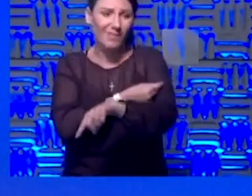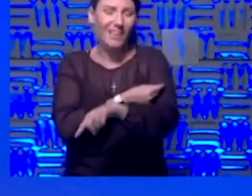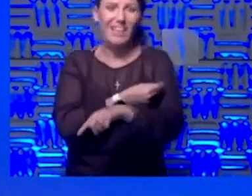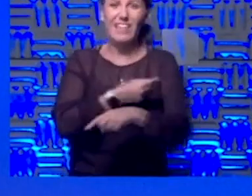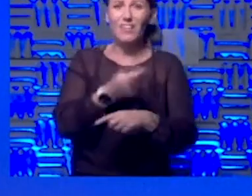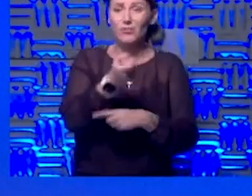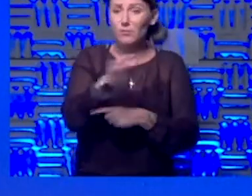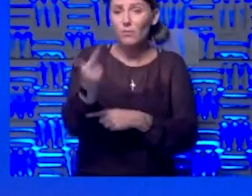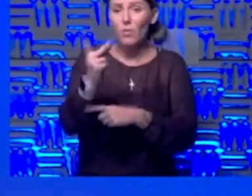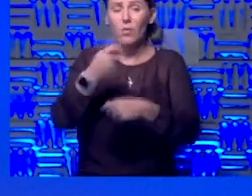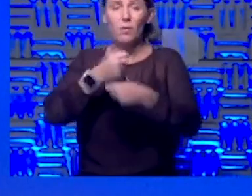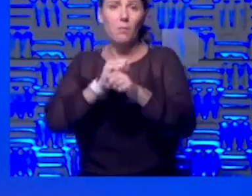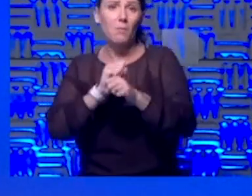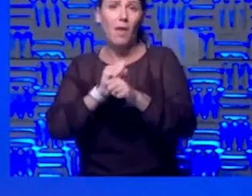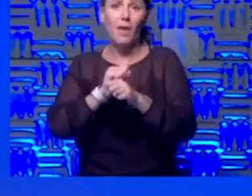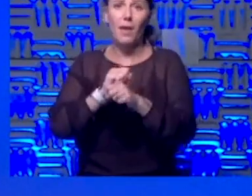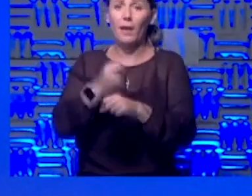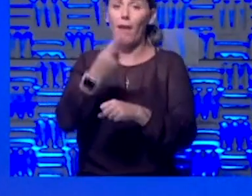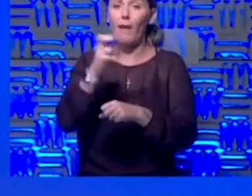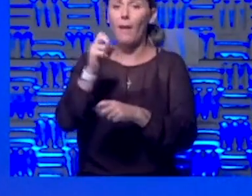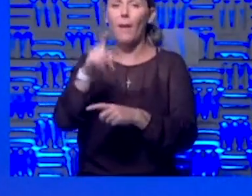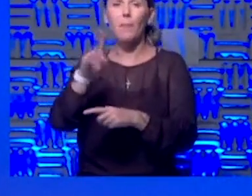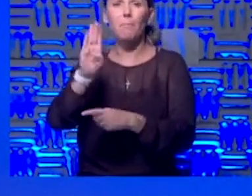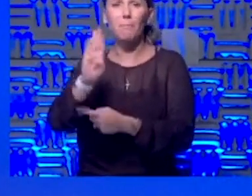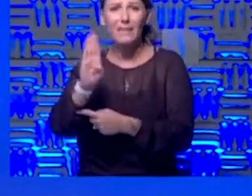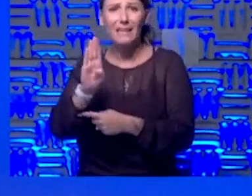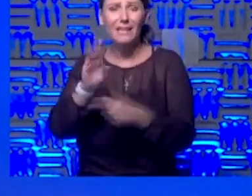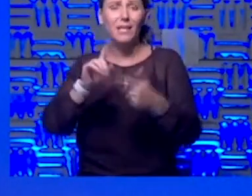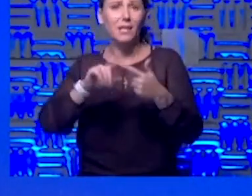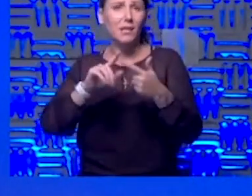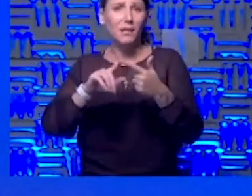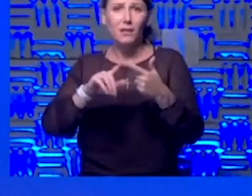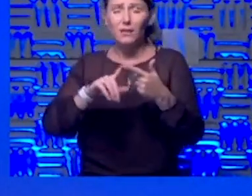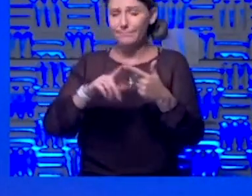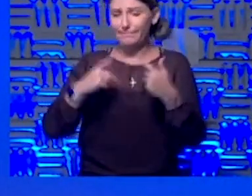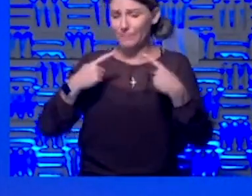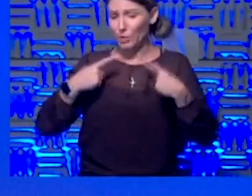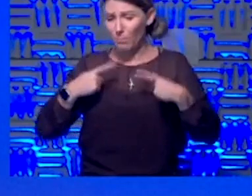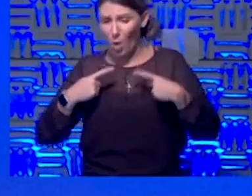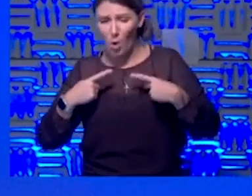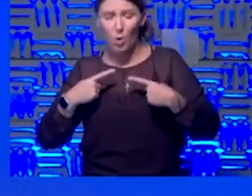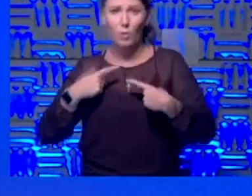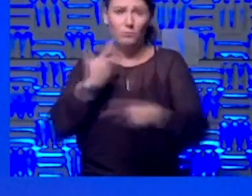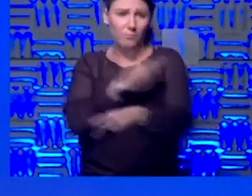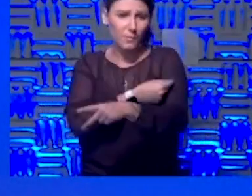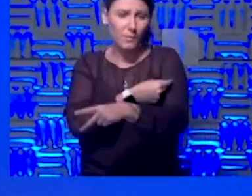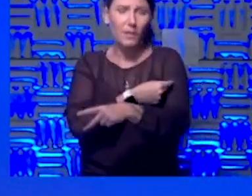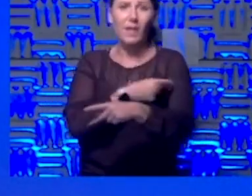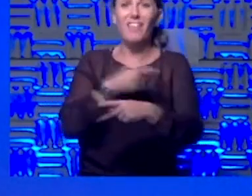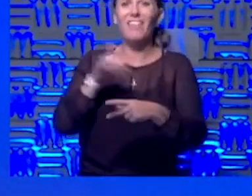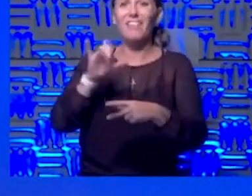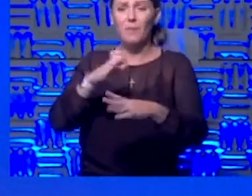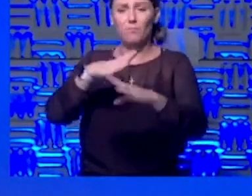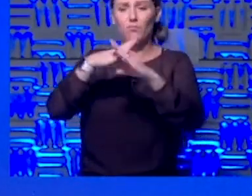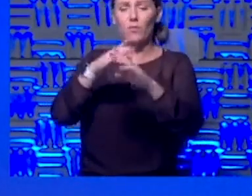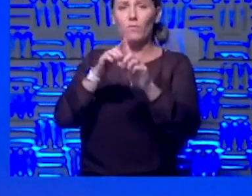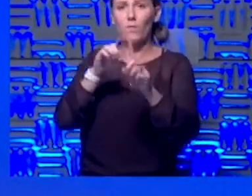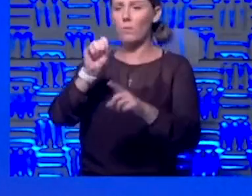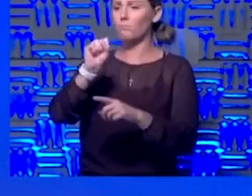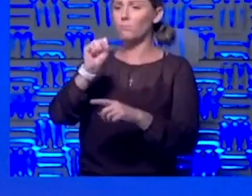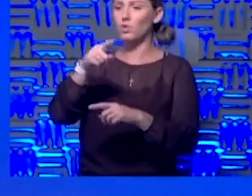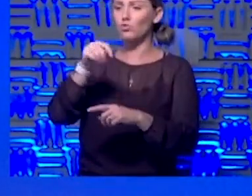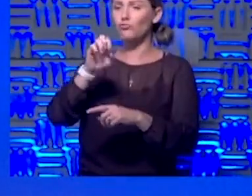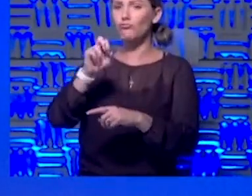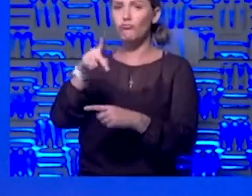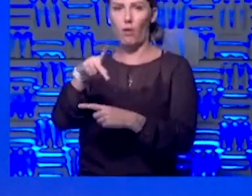B vaccine. There's a couple different types of pneumonia vaccine, which protect you against the bacteria strep pneumoniae. We know